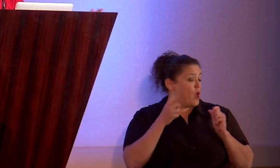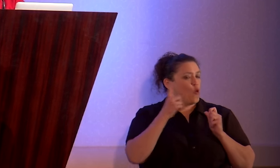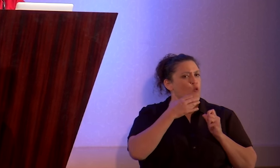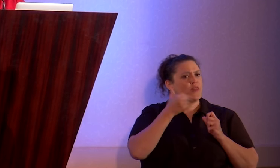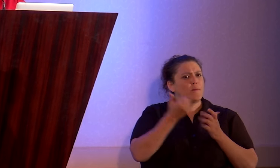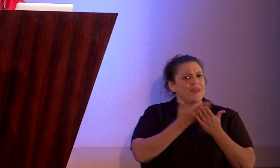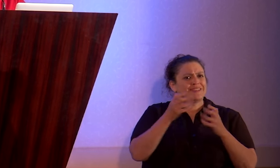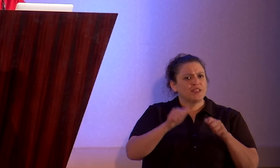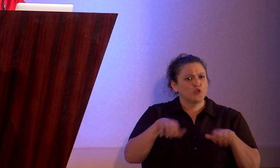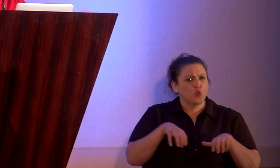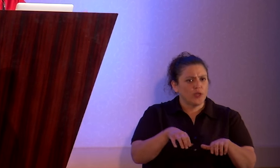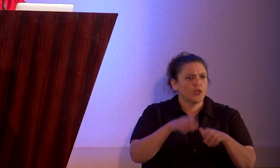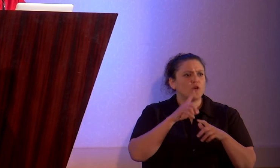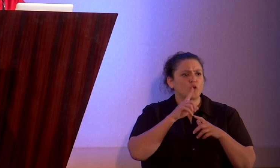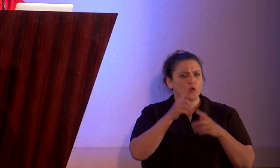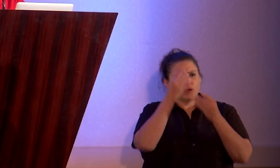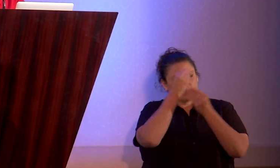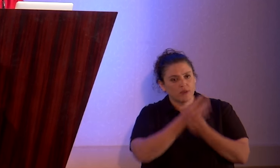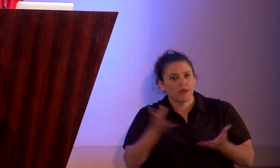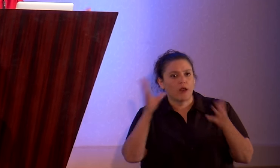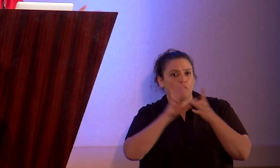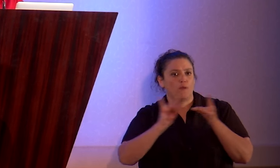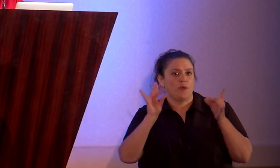do is to get that message out.